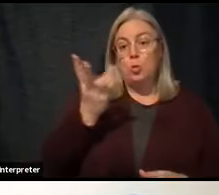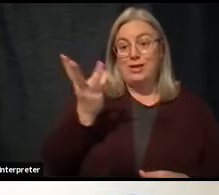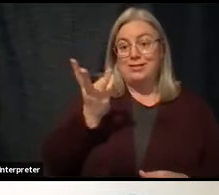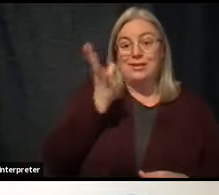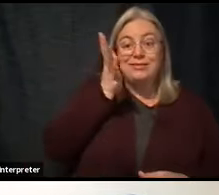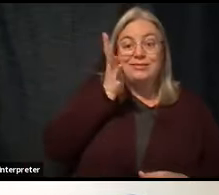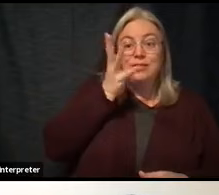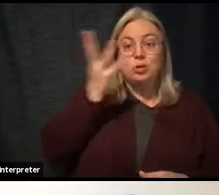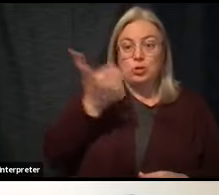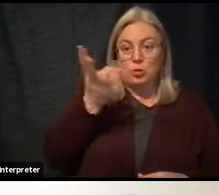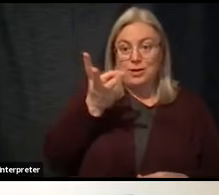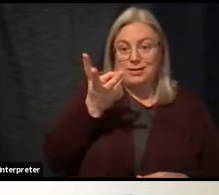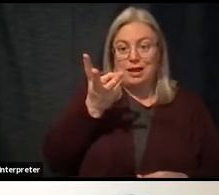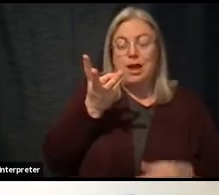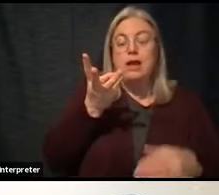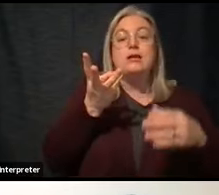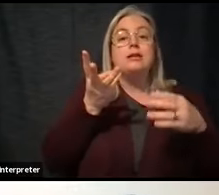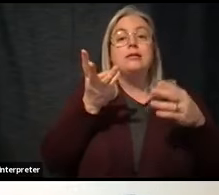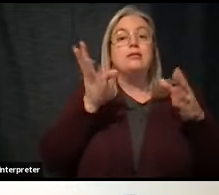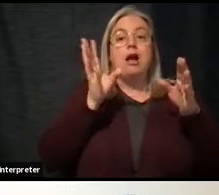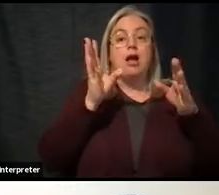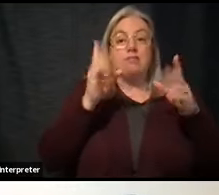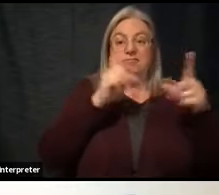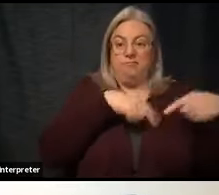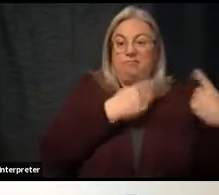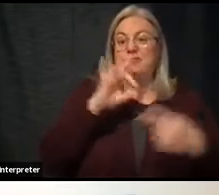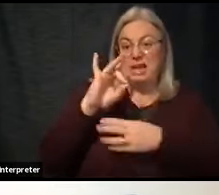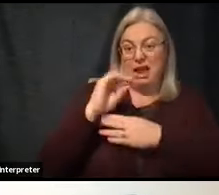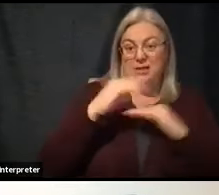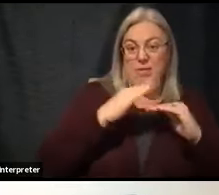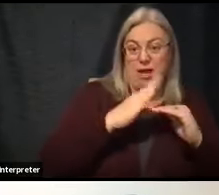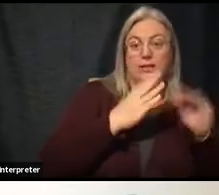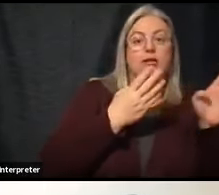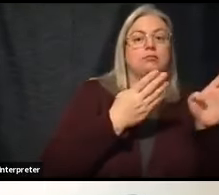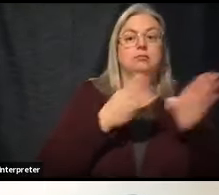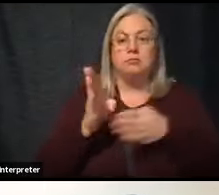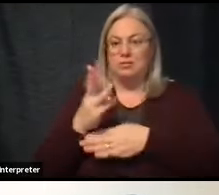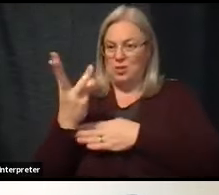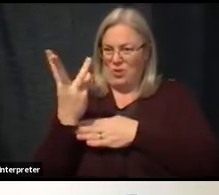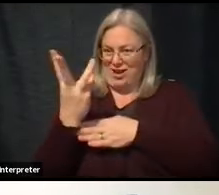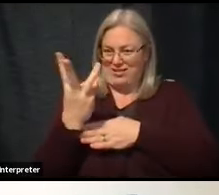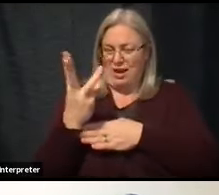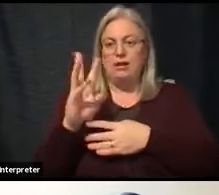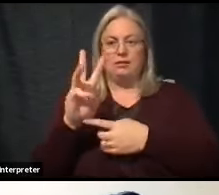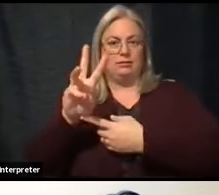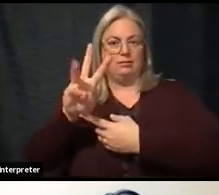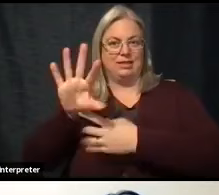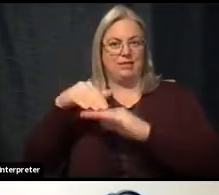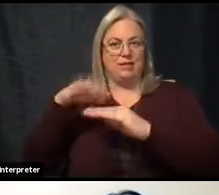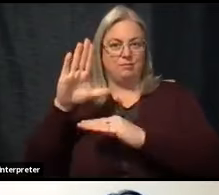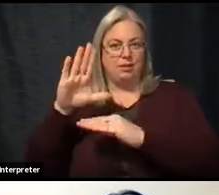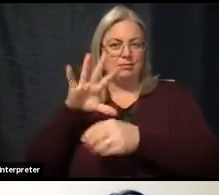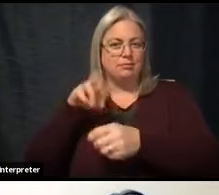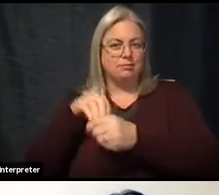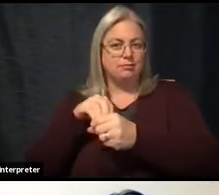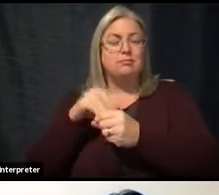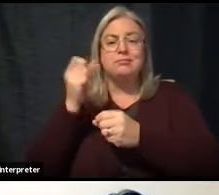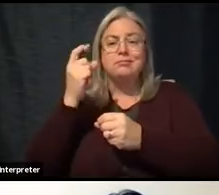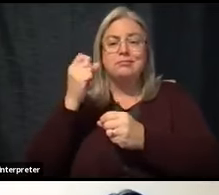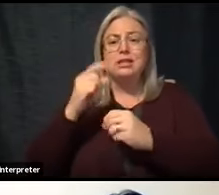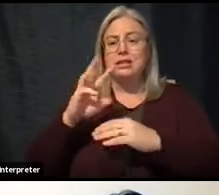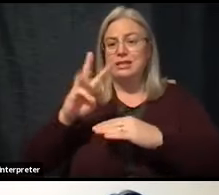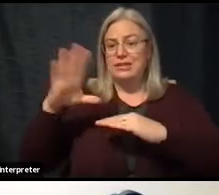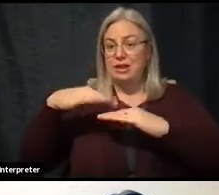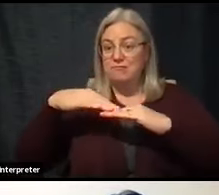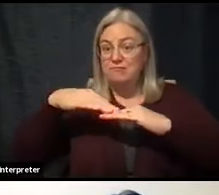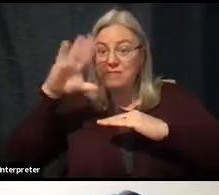our focus then shifts to the 65-plus category. That still covers anyone that's 65 or